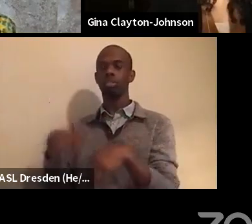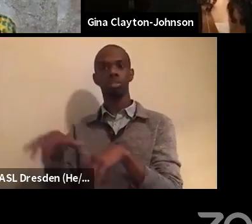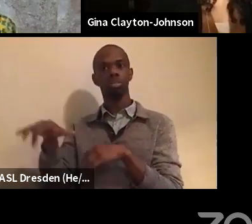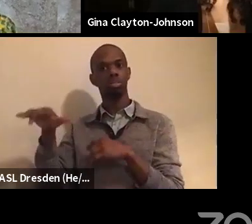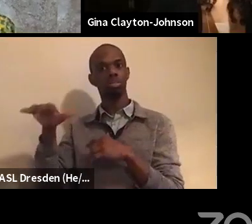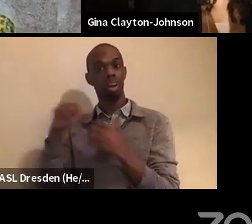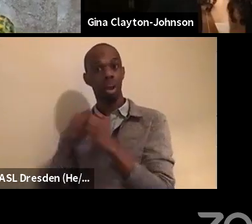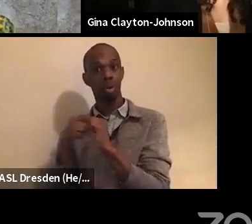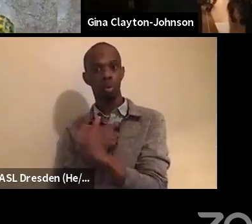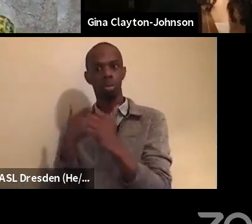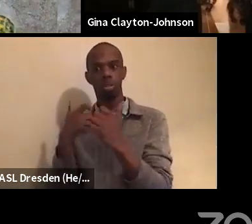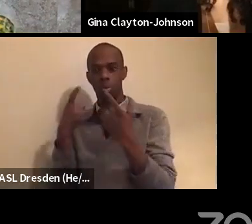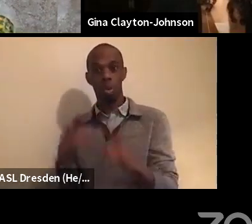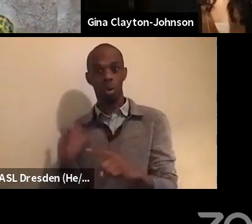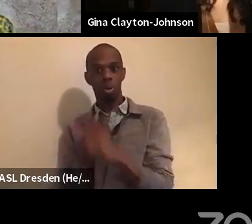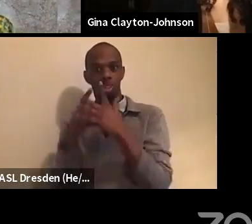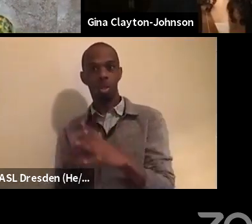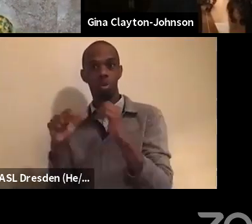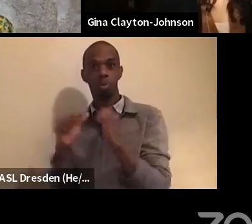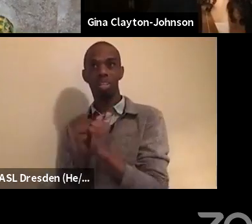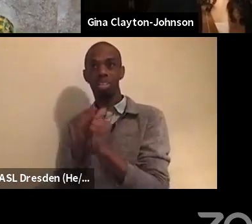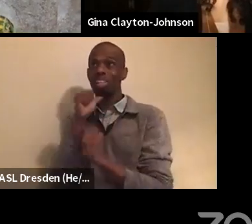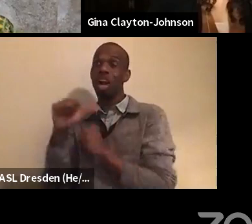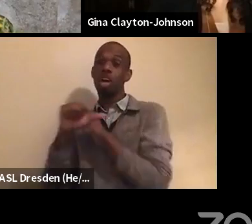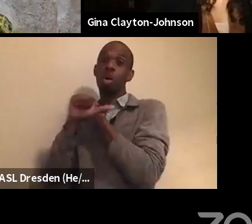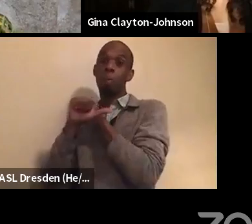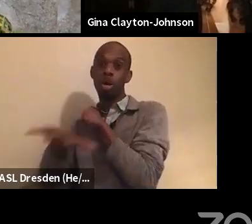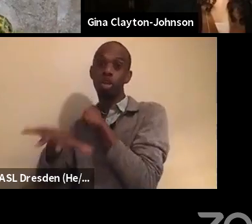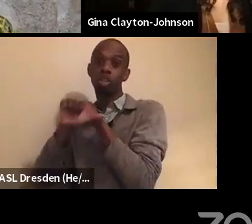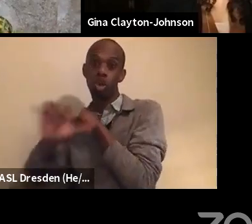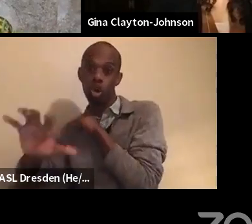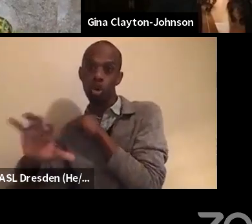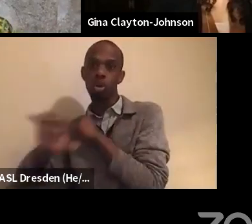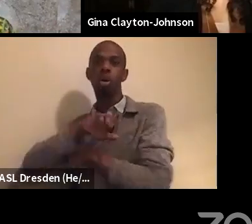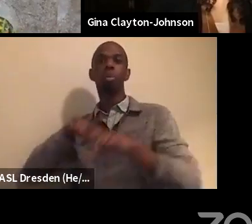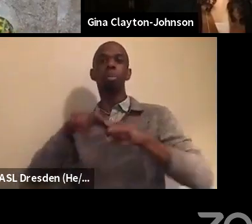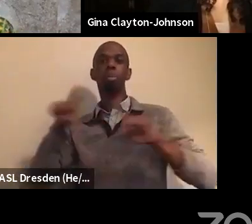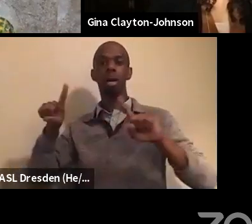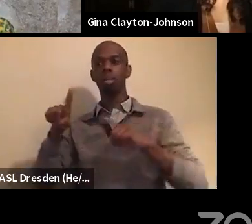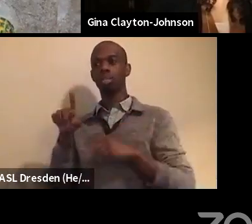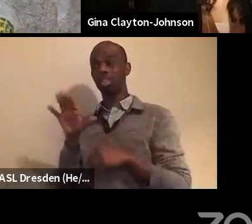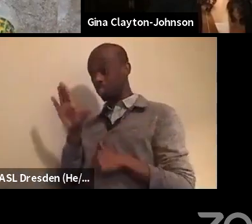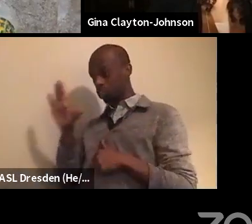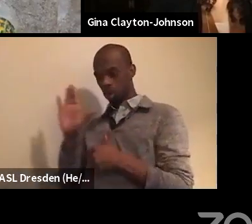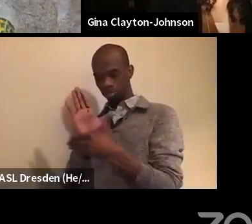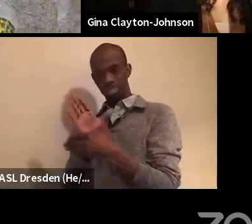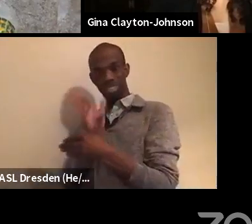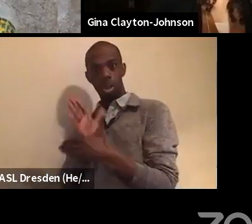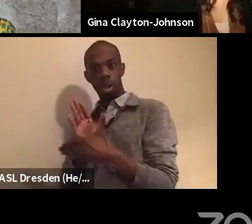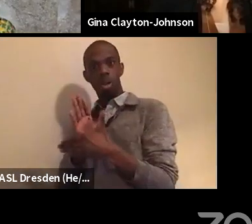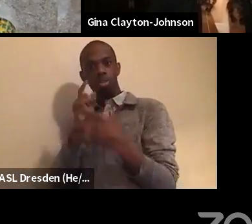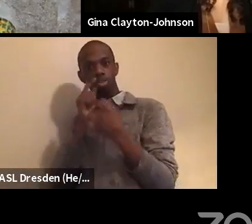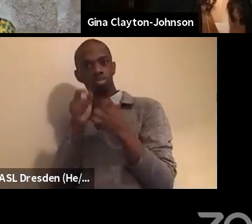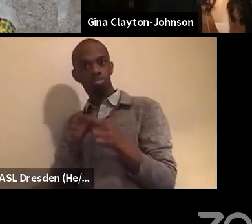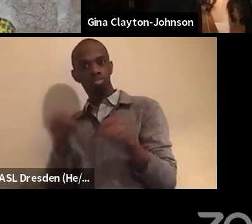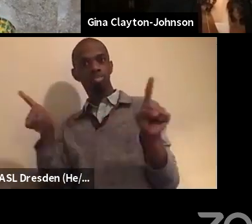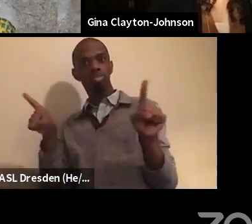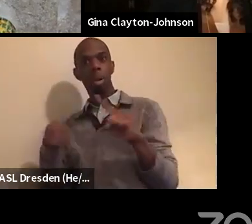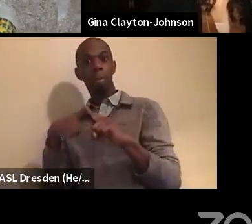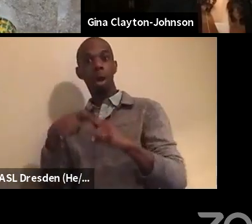like, I don't even want to call it commercial sharing of the Breathe Act. So many people that I love and adore